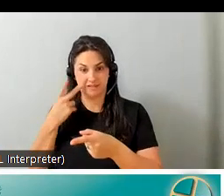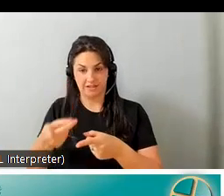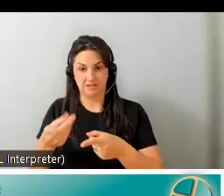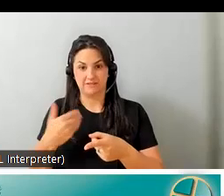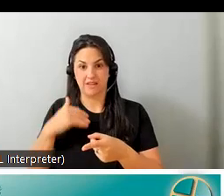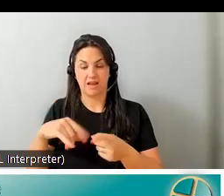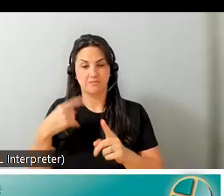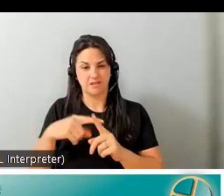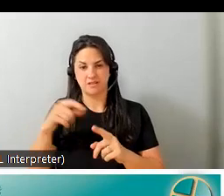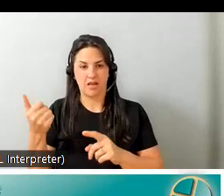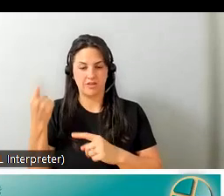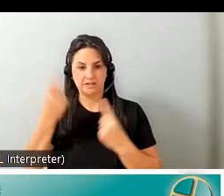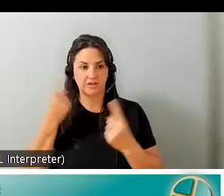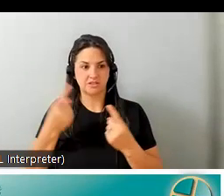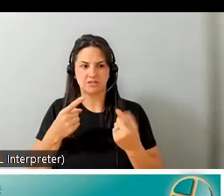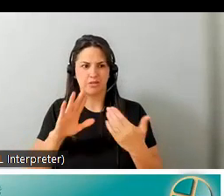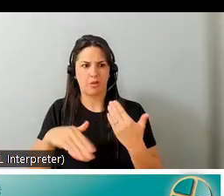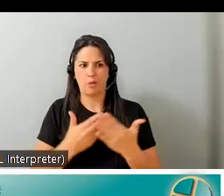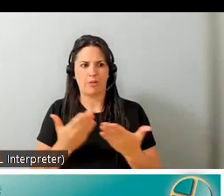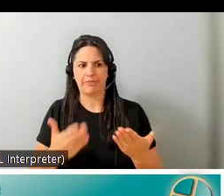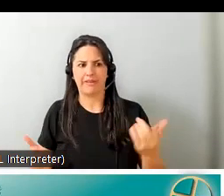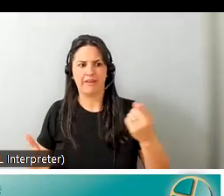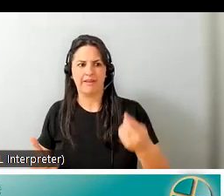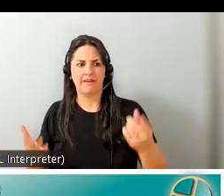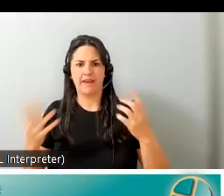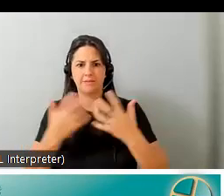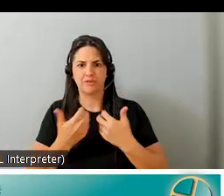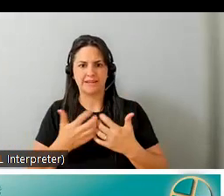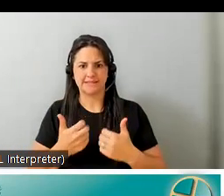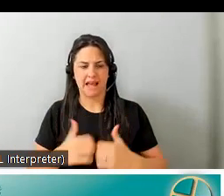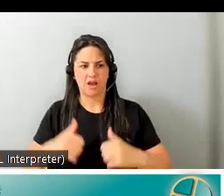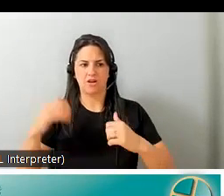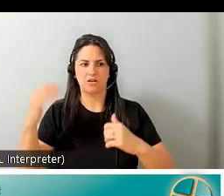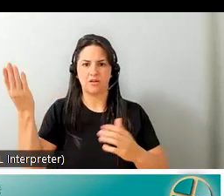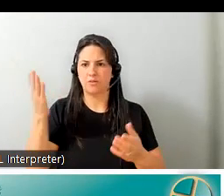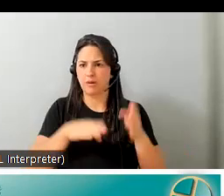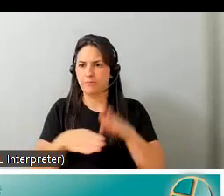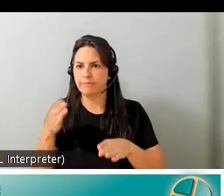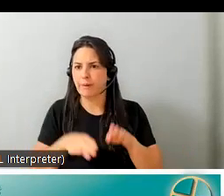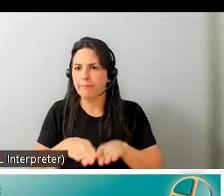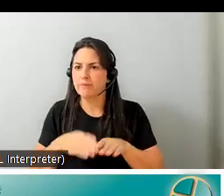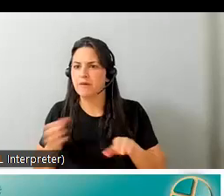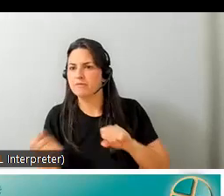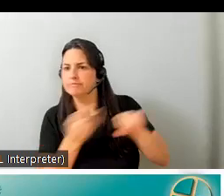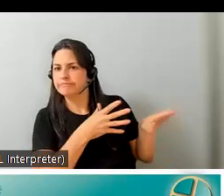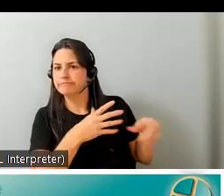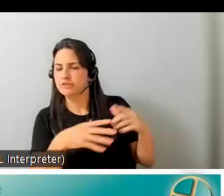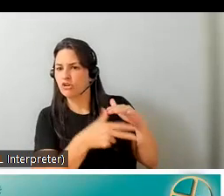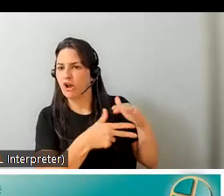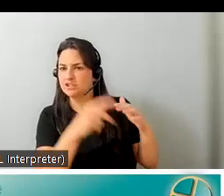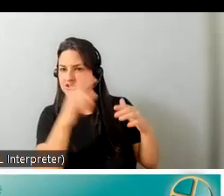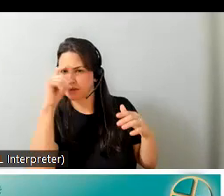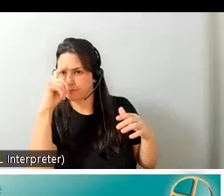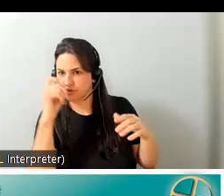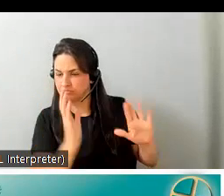considerations the whole thing breaks down so that they could pile it in the in the garage for for the summer but finally i thought of a